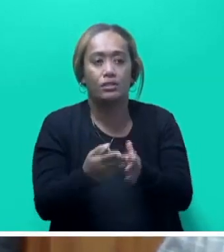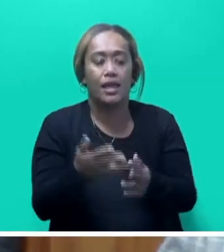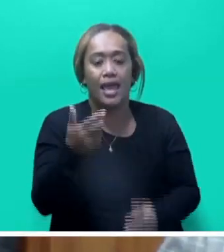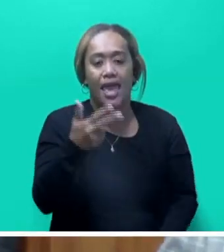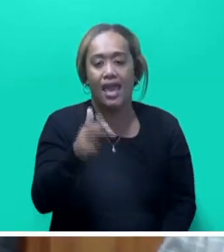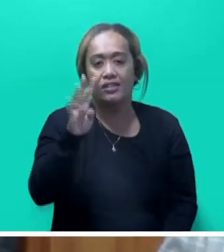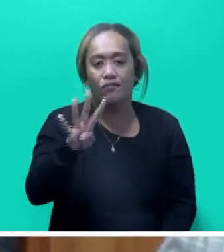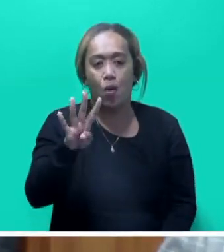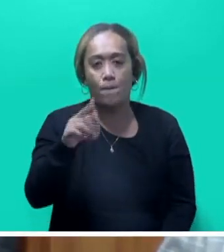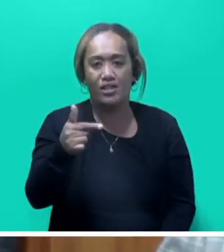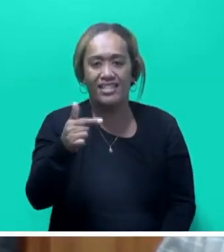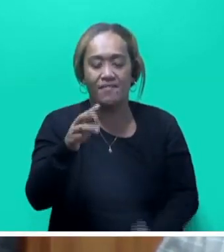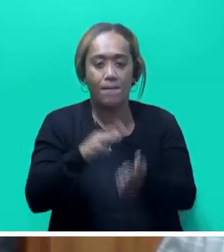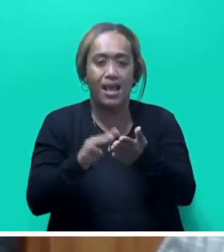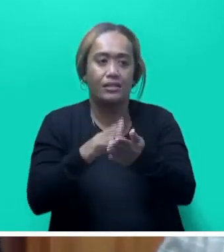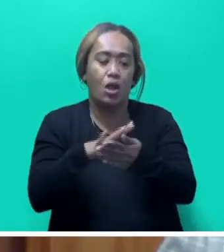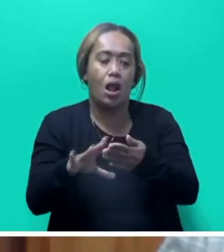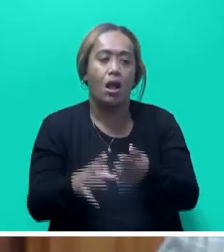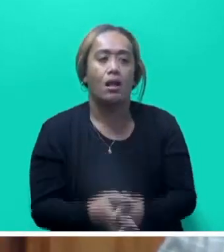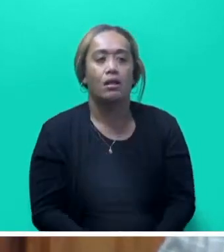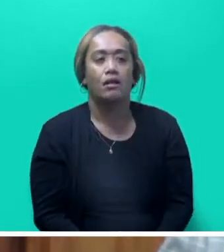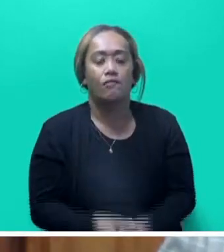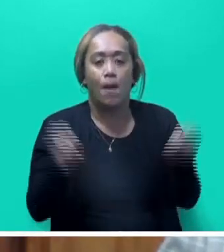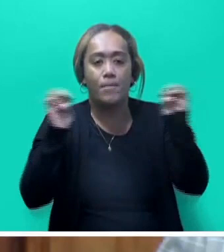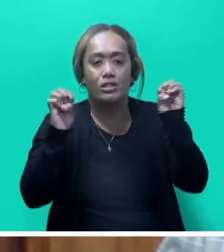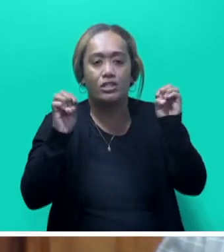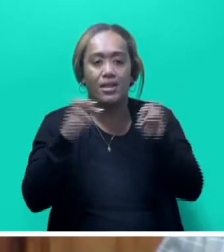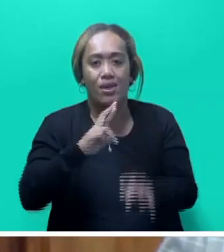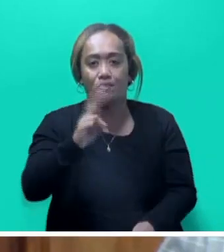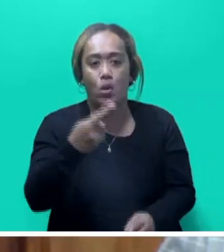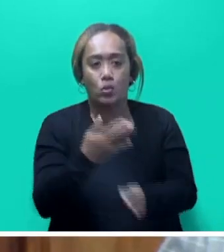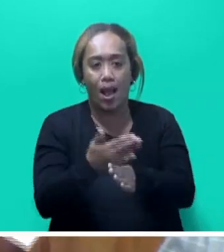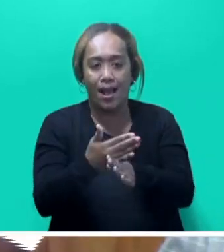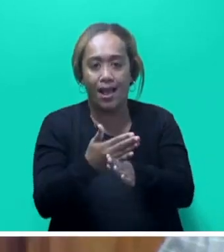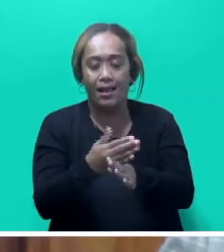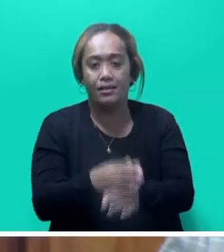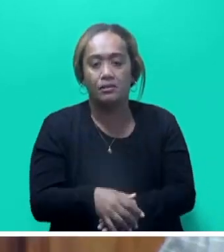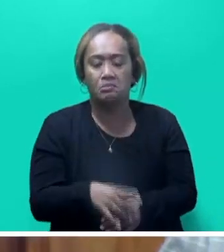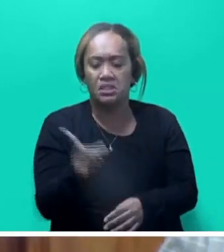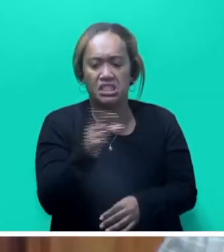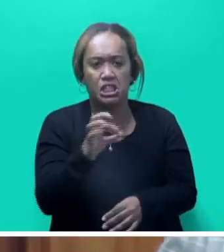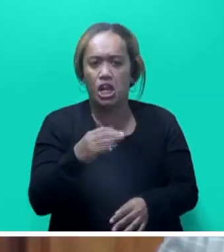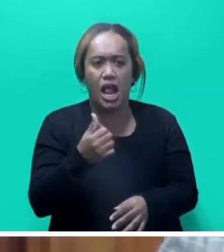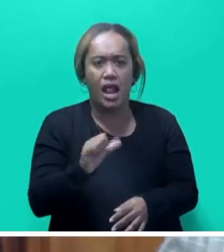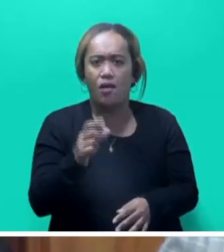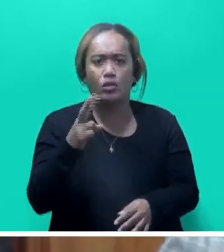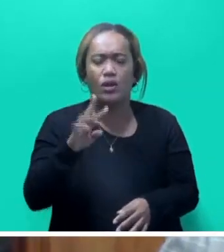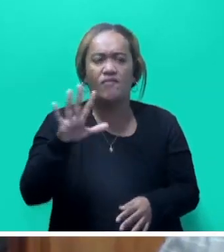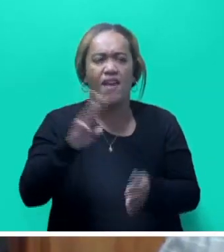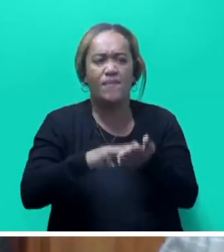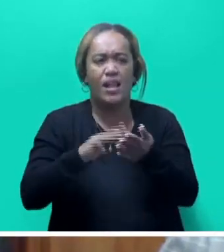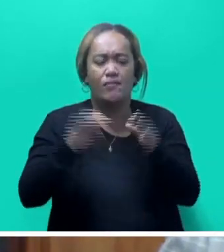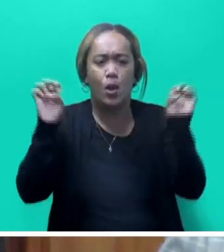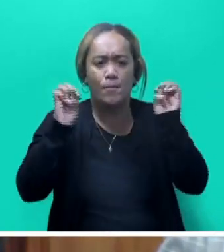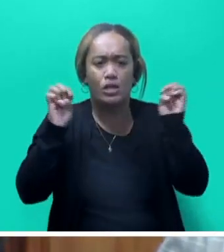.7 million, in addition to no provision for the emergency response works. And it did not allow for the 25 million spent on emergency